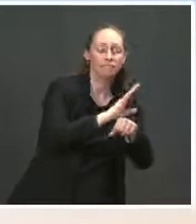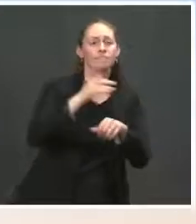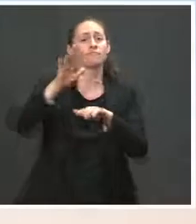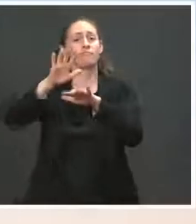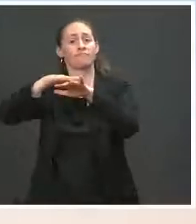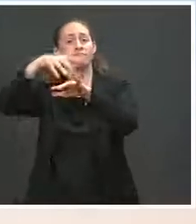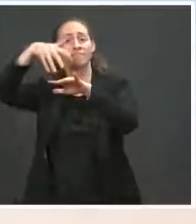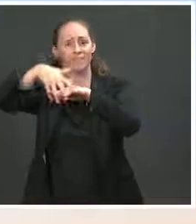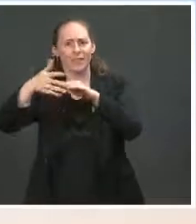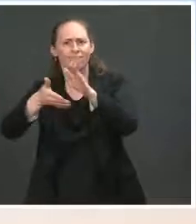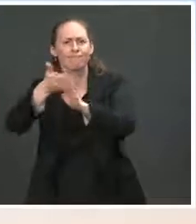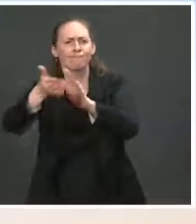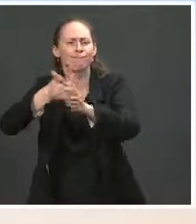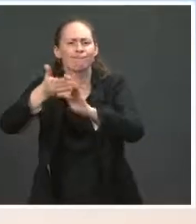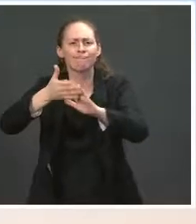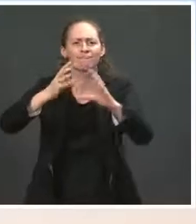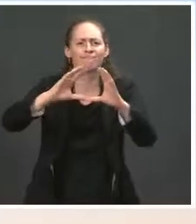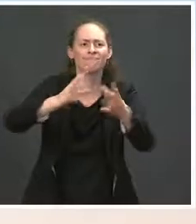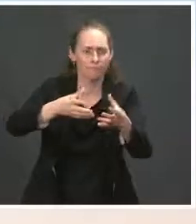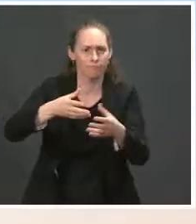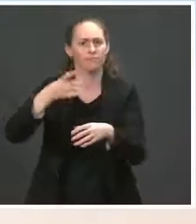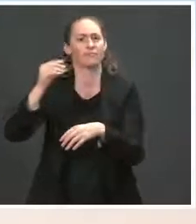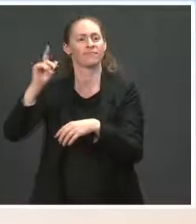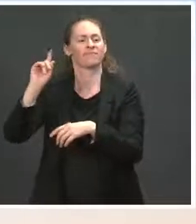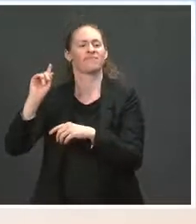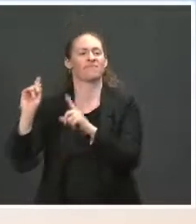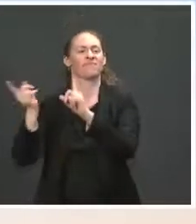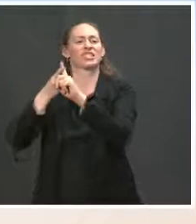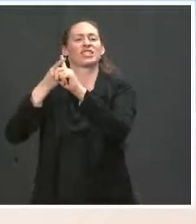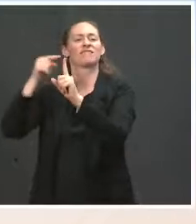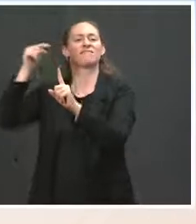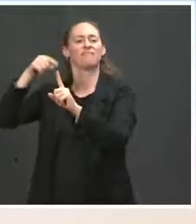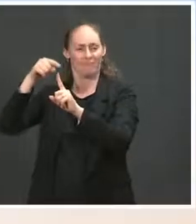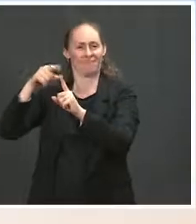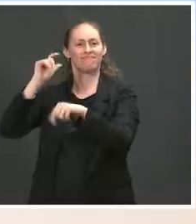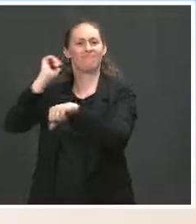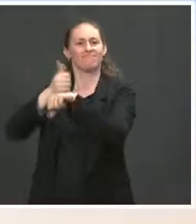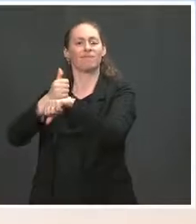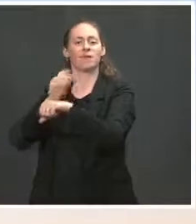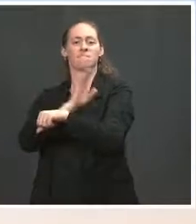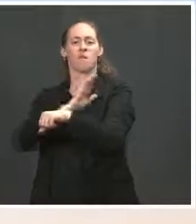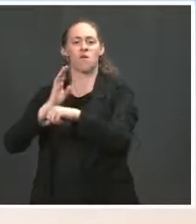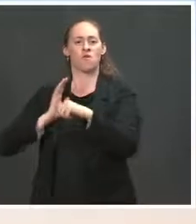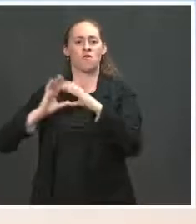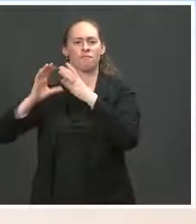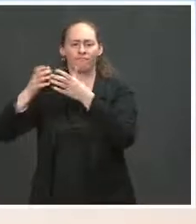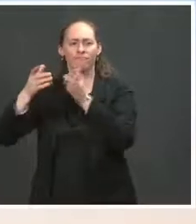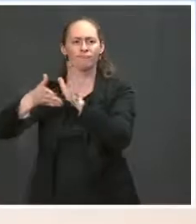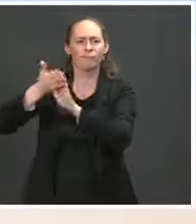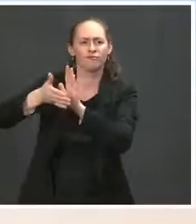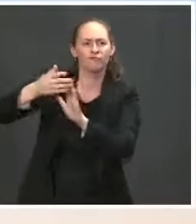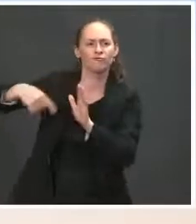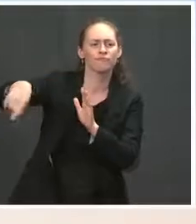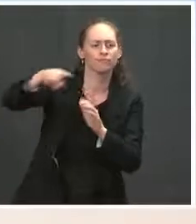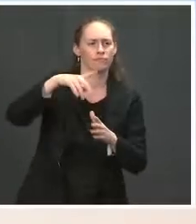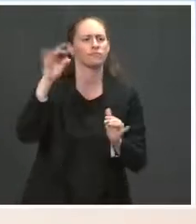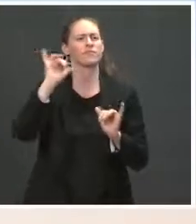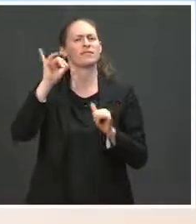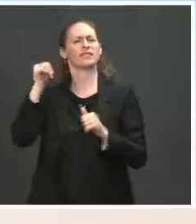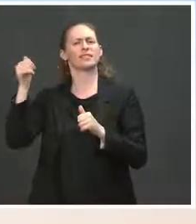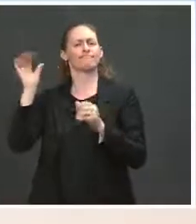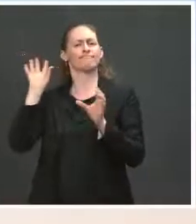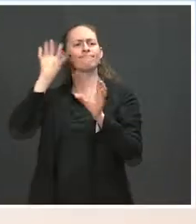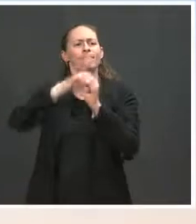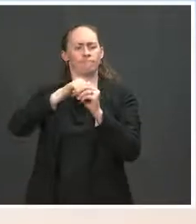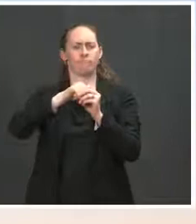Development Corporation Board of Directors, overseeing the business operations of the second-largest tribal gaming enterprise in New Mexico.